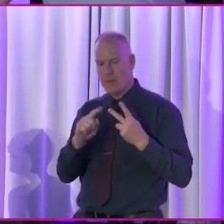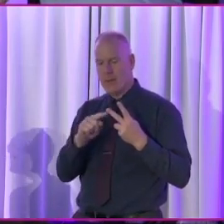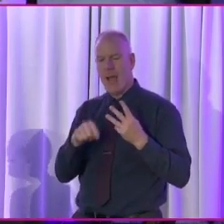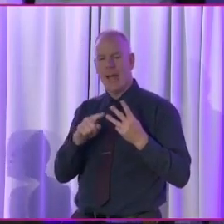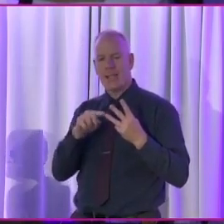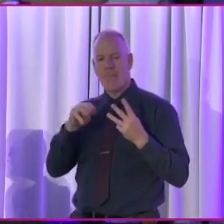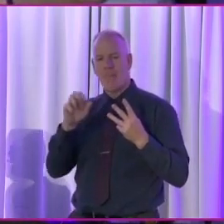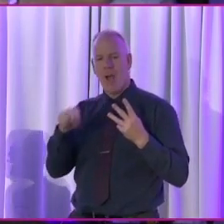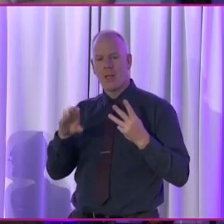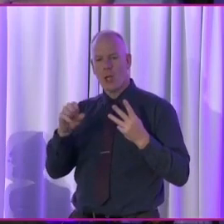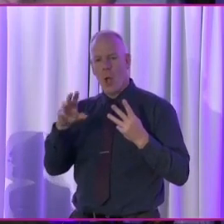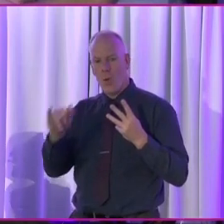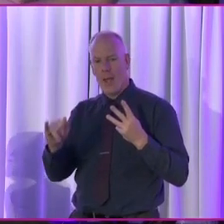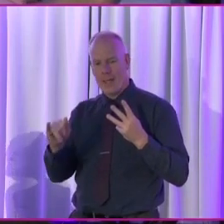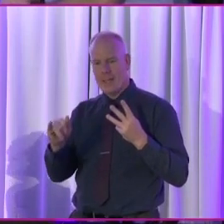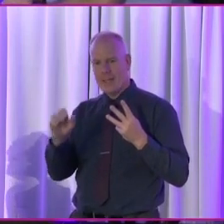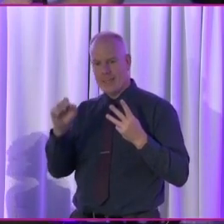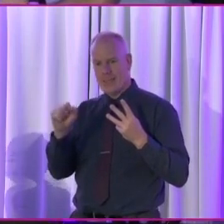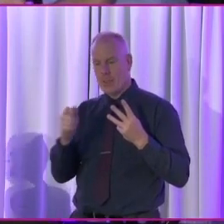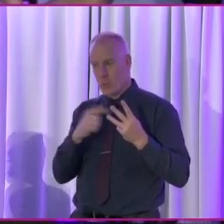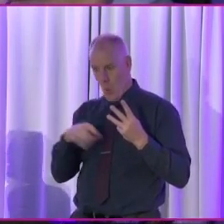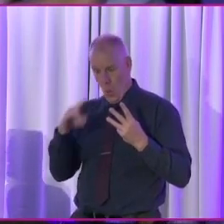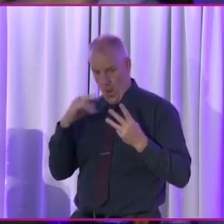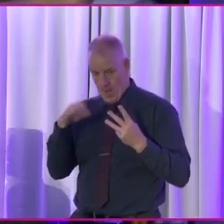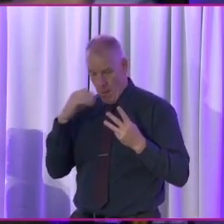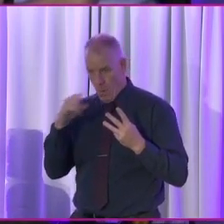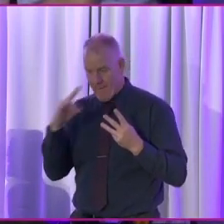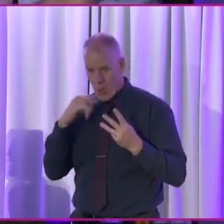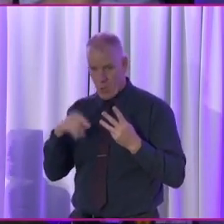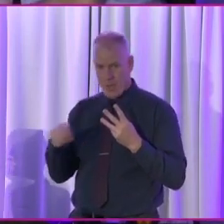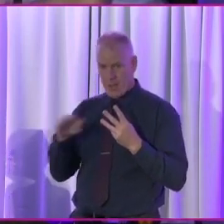Fianna Gale. Senator Merton Conway. Don't let my wife hear you say that.